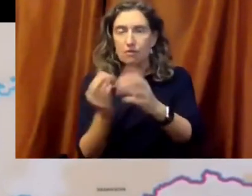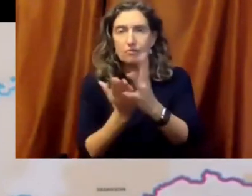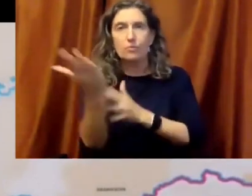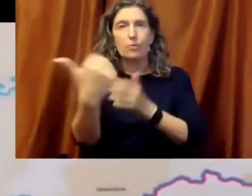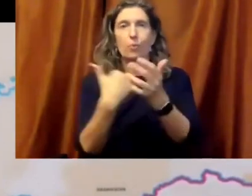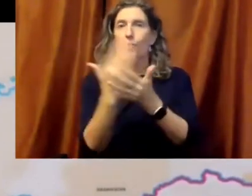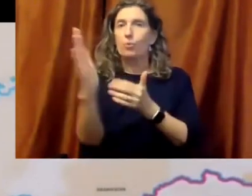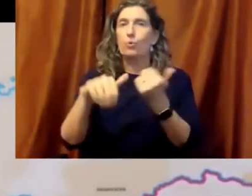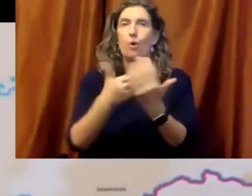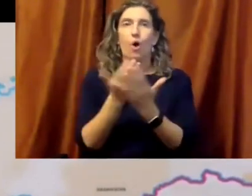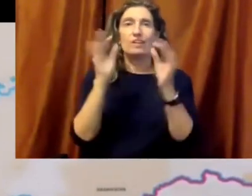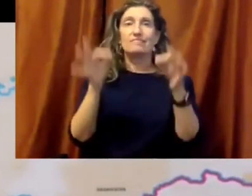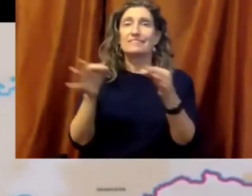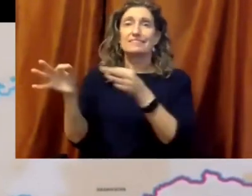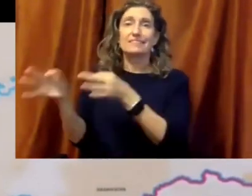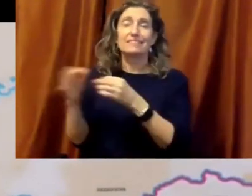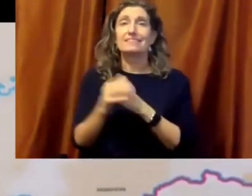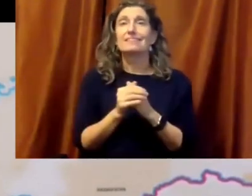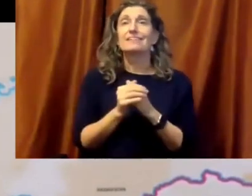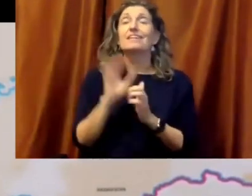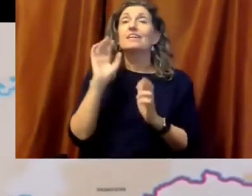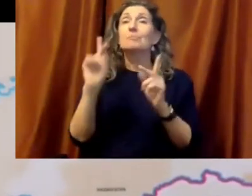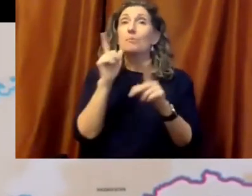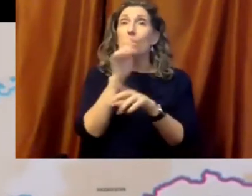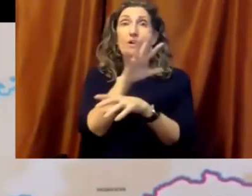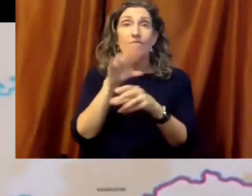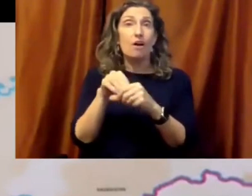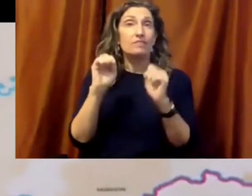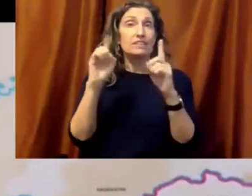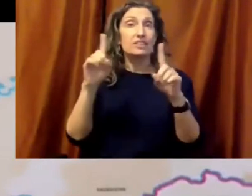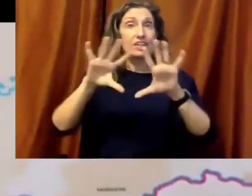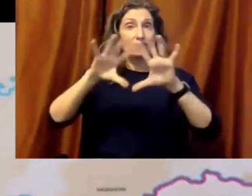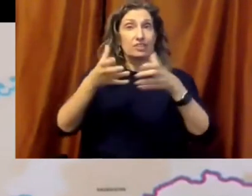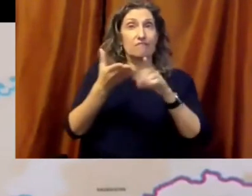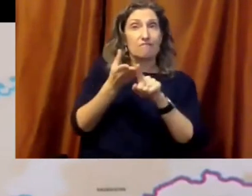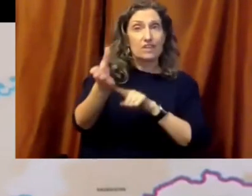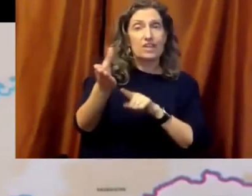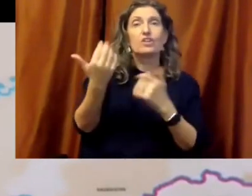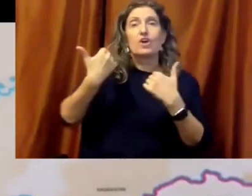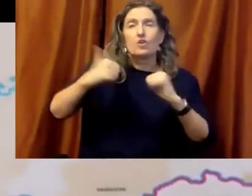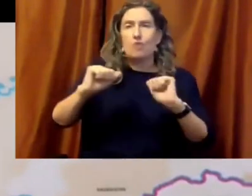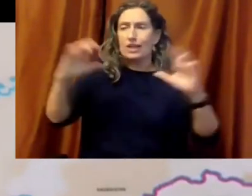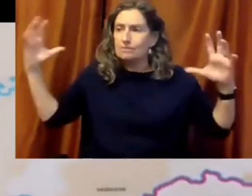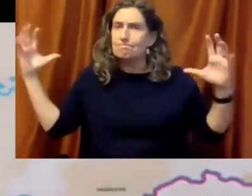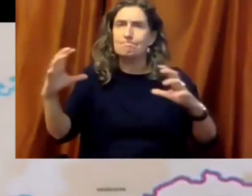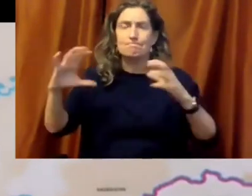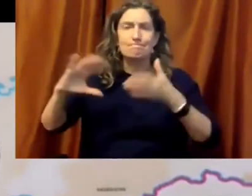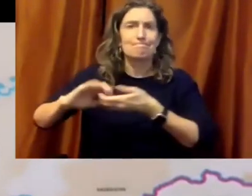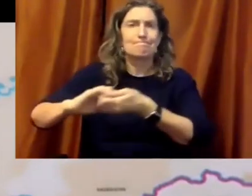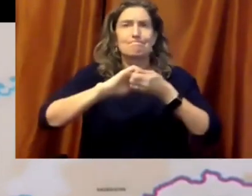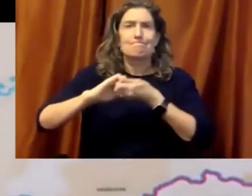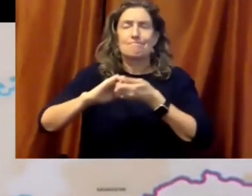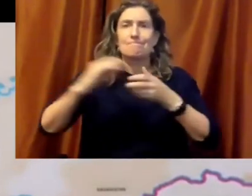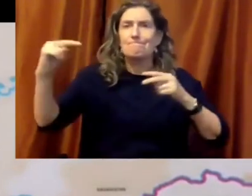together now in common purpose to an unprecedented degree. And I'd like to say that UNESCO under Audrey's leadership deserves much of the